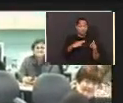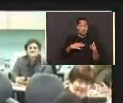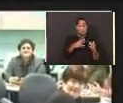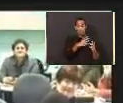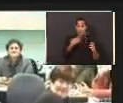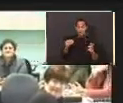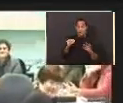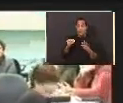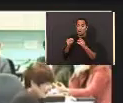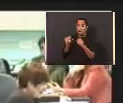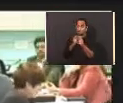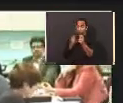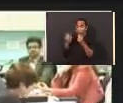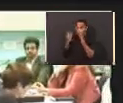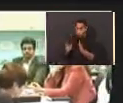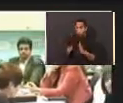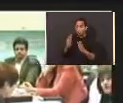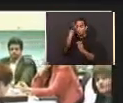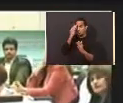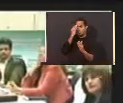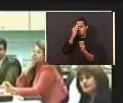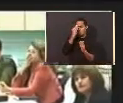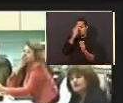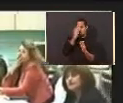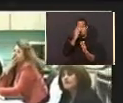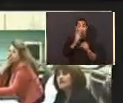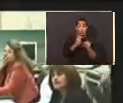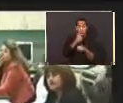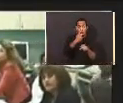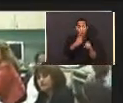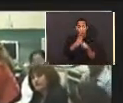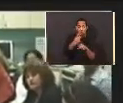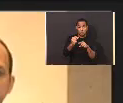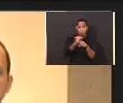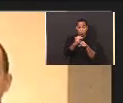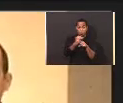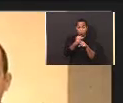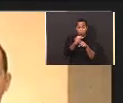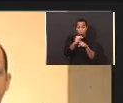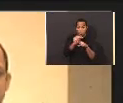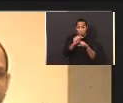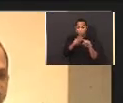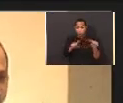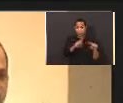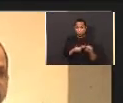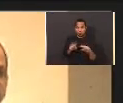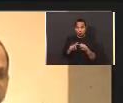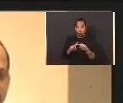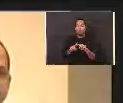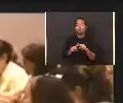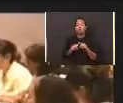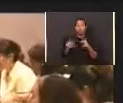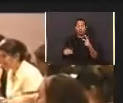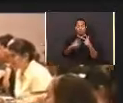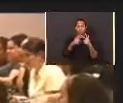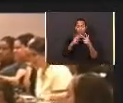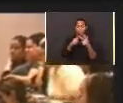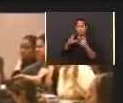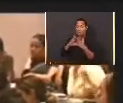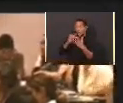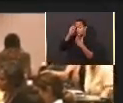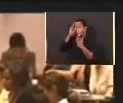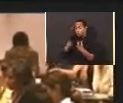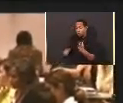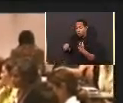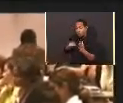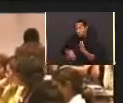Academic Excellence Program and through annual awareness activities. Third, increasing the skill level of student teachers